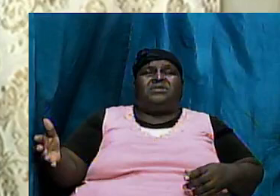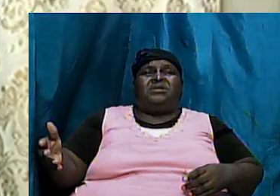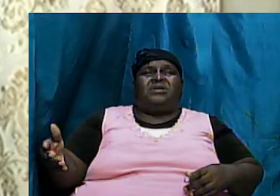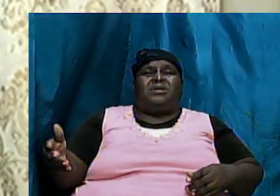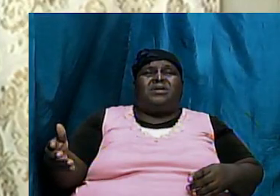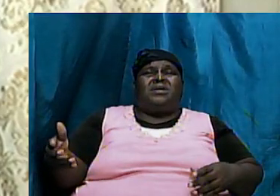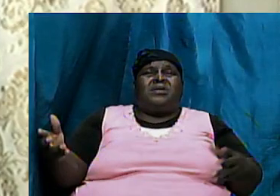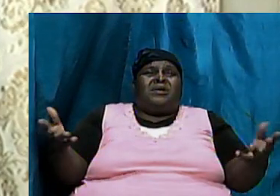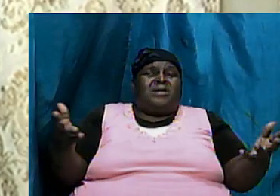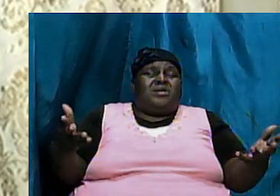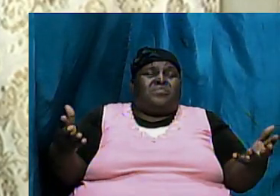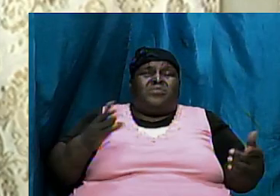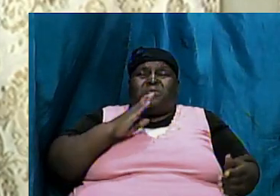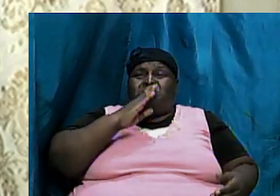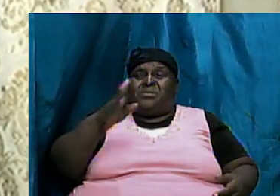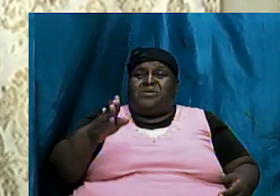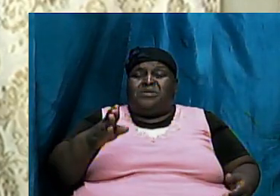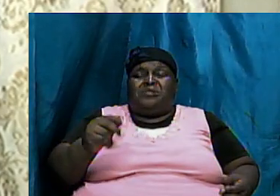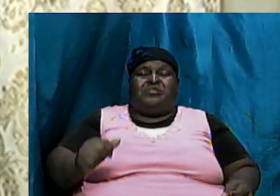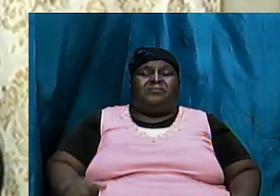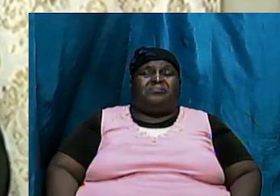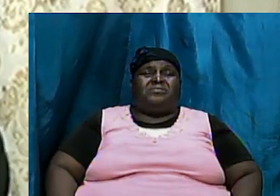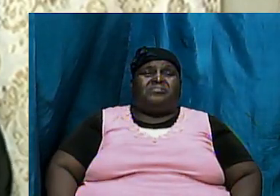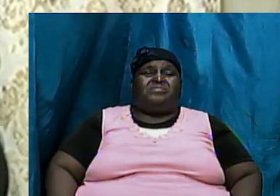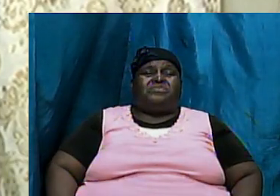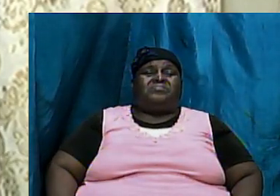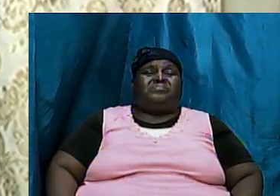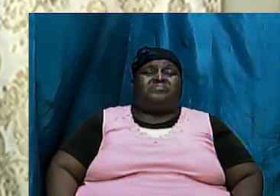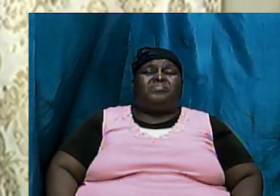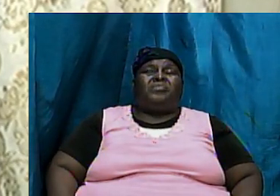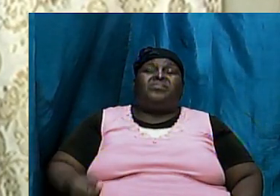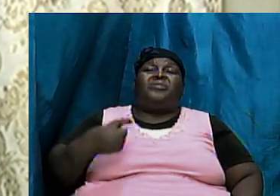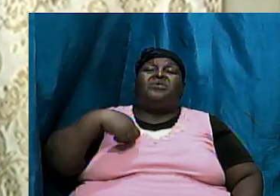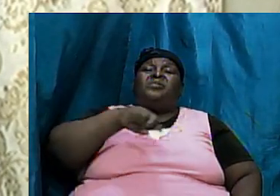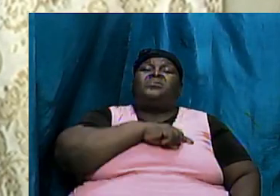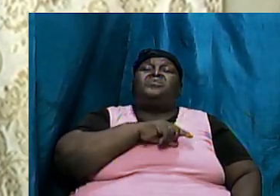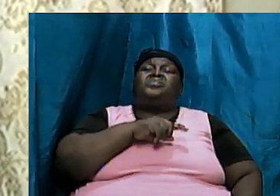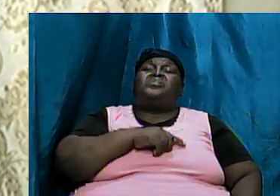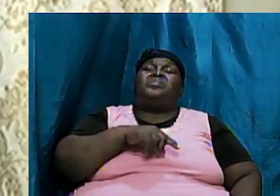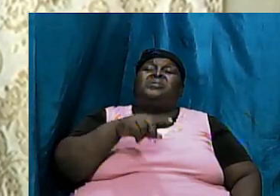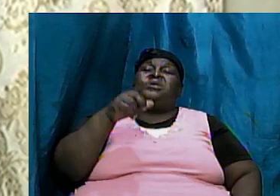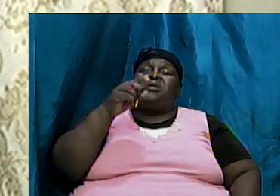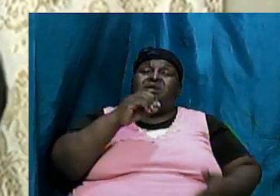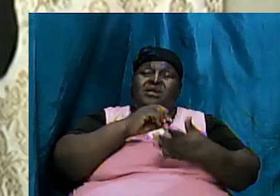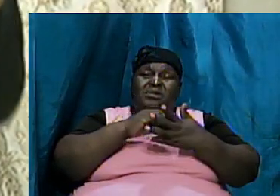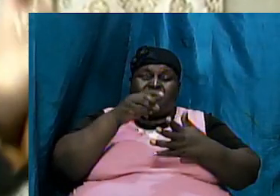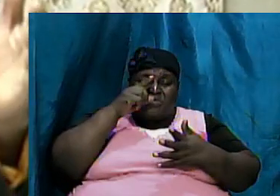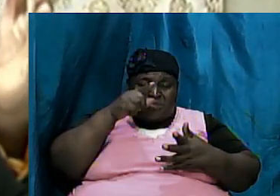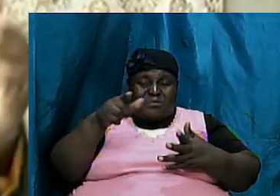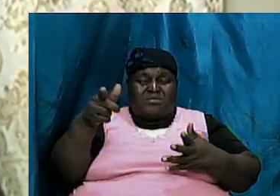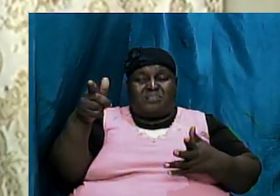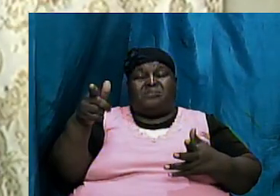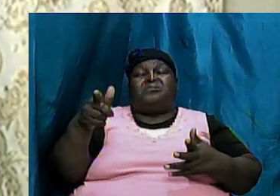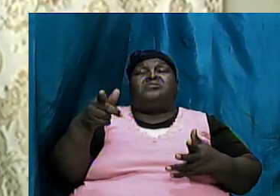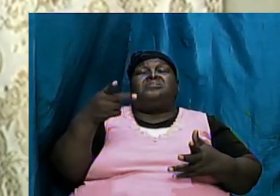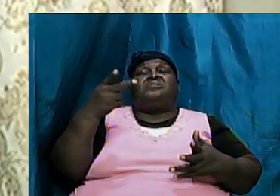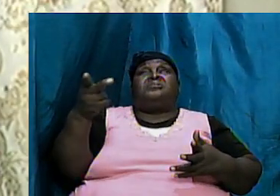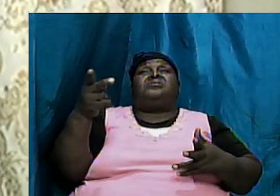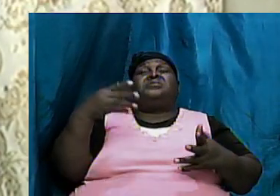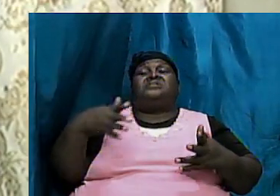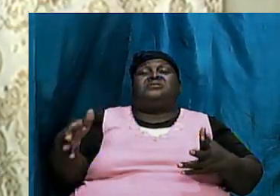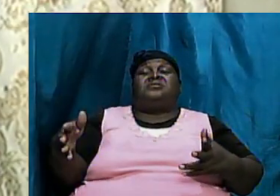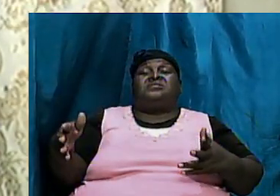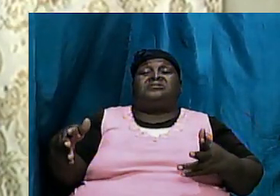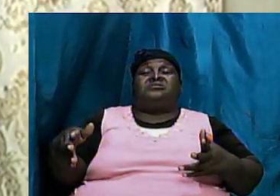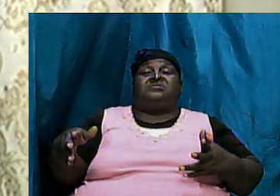I'm going to show later on that we look at things in a linear way there is a start and there is an